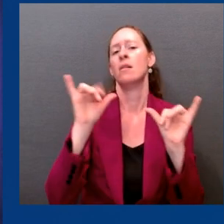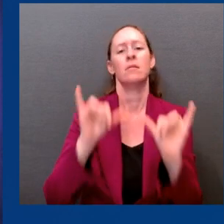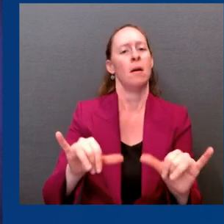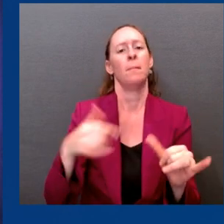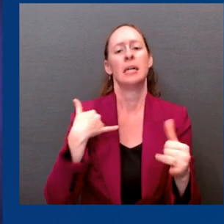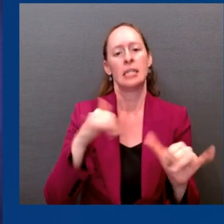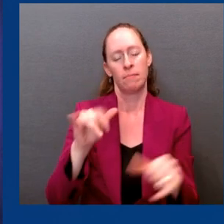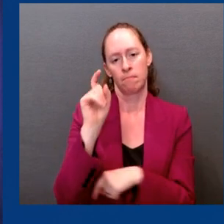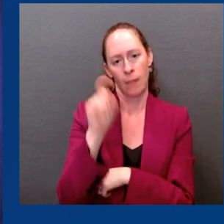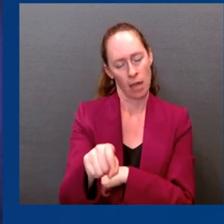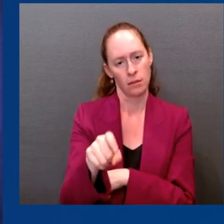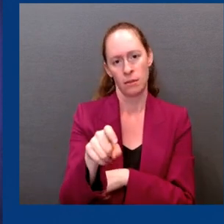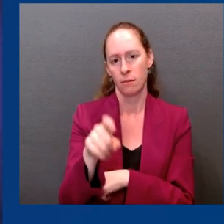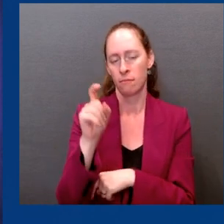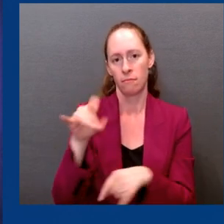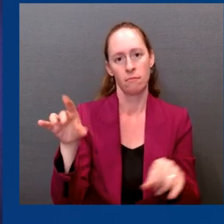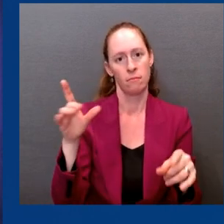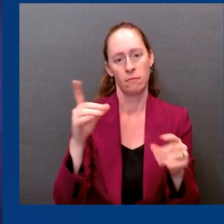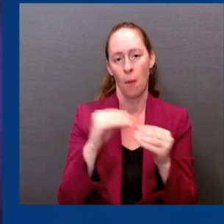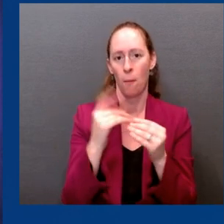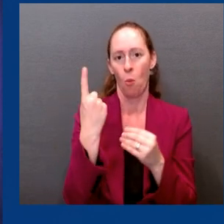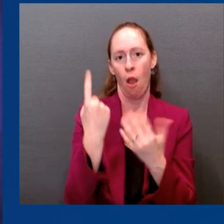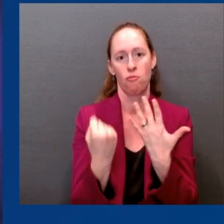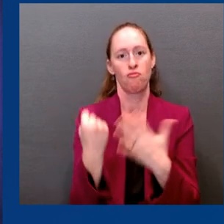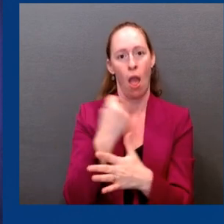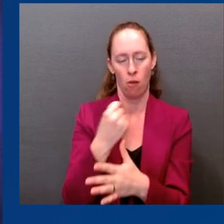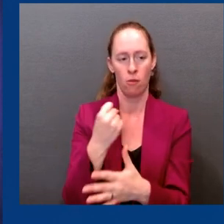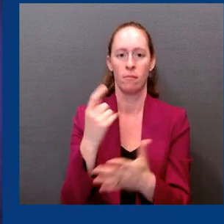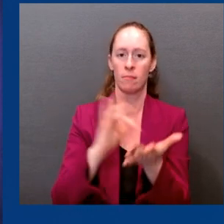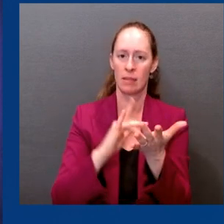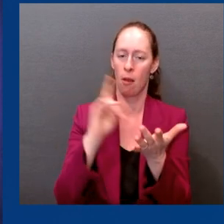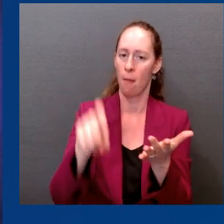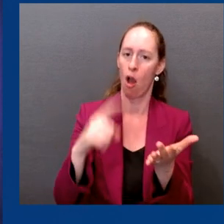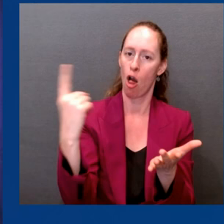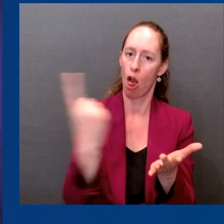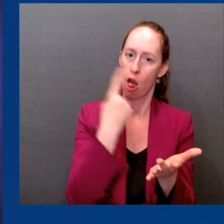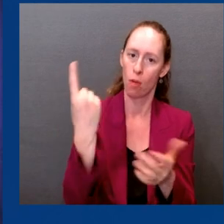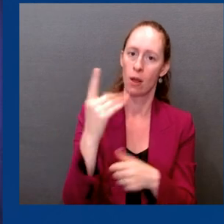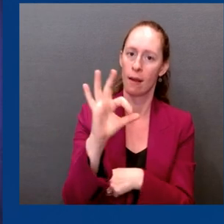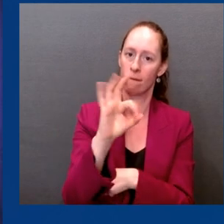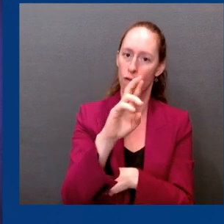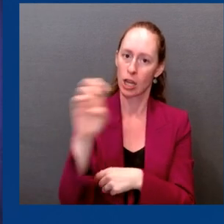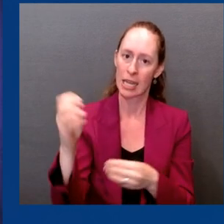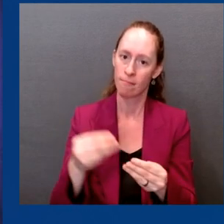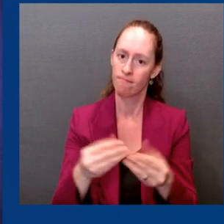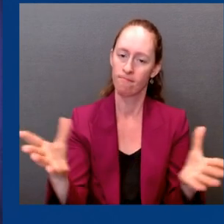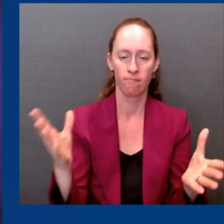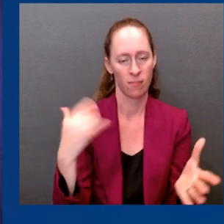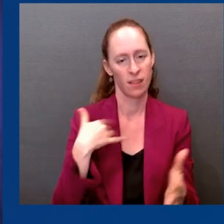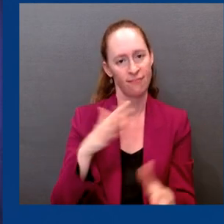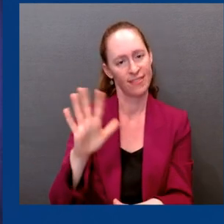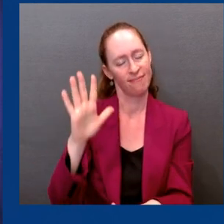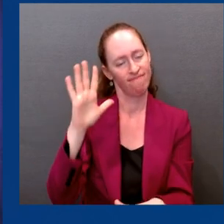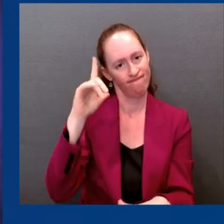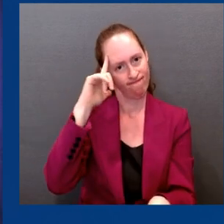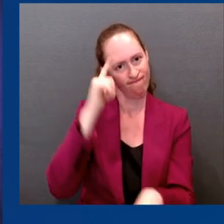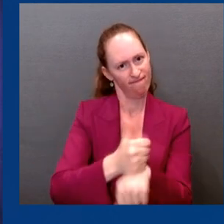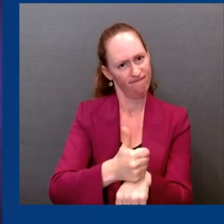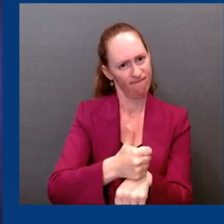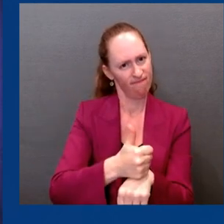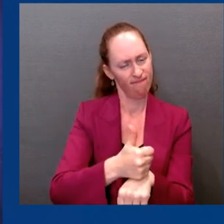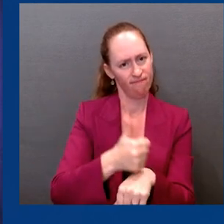and free. And that's where we are. And that is a set of decisions we've made, where I think it's the right set of decisions, but it certainly has not been easy ones.